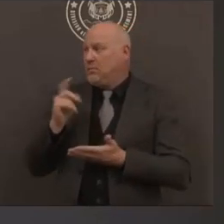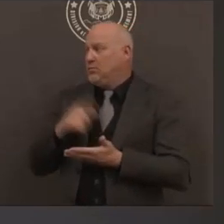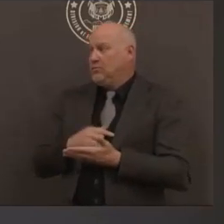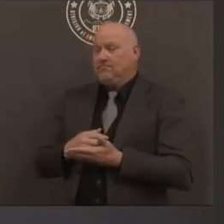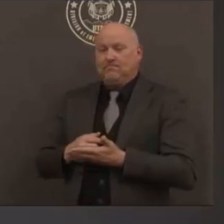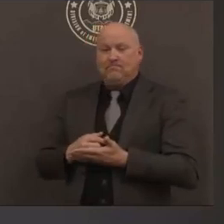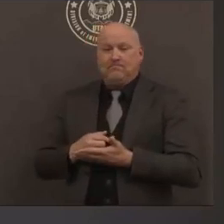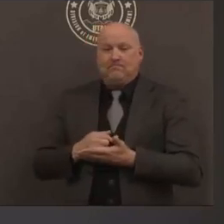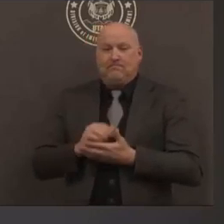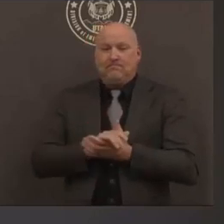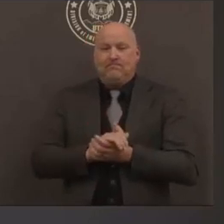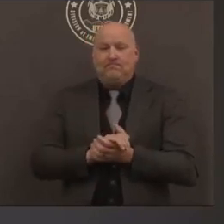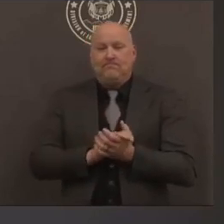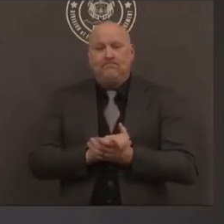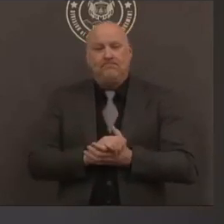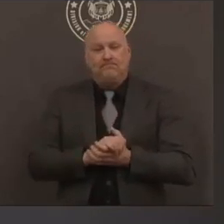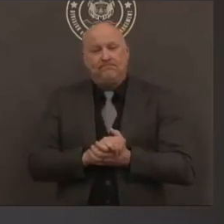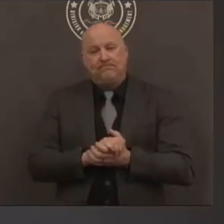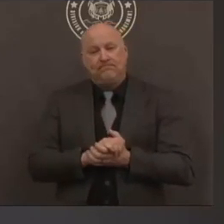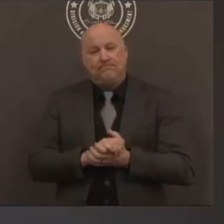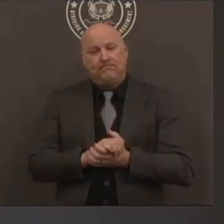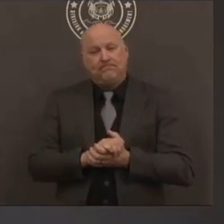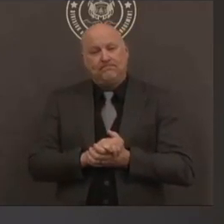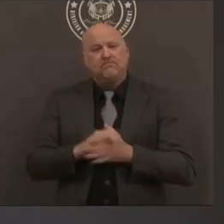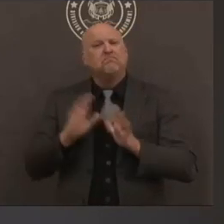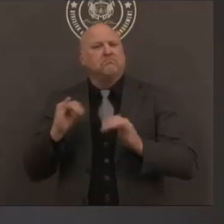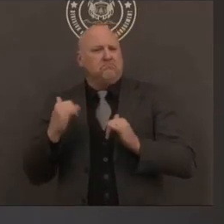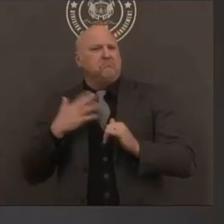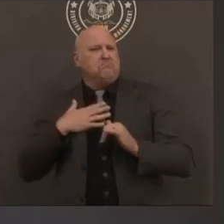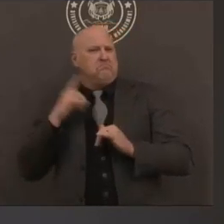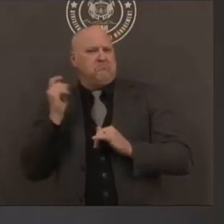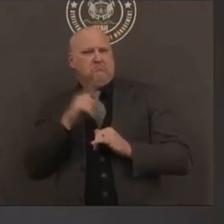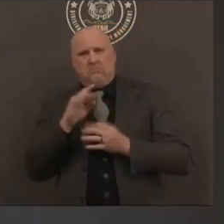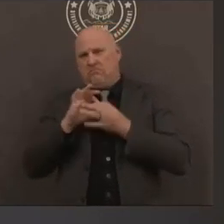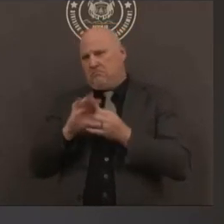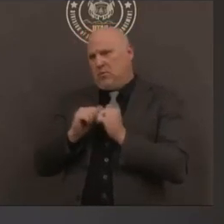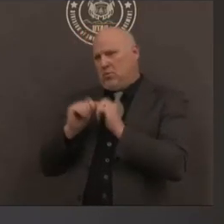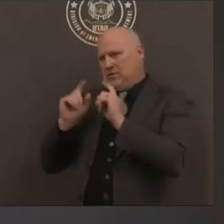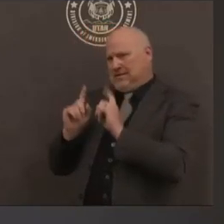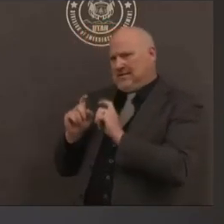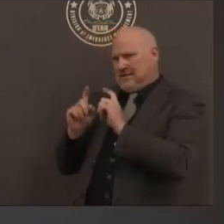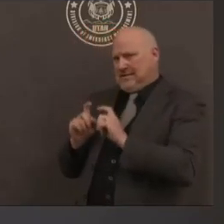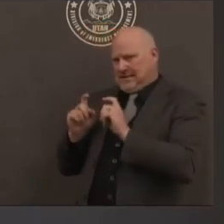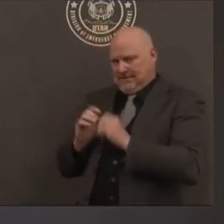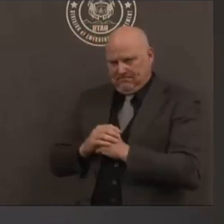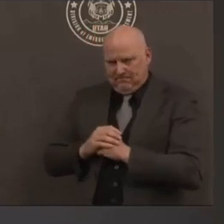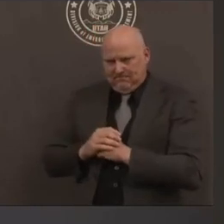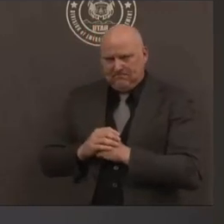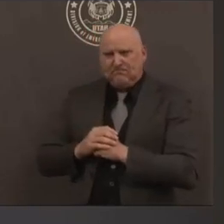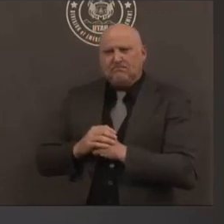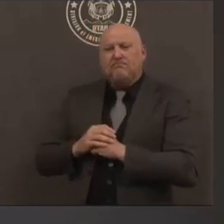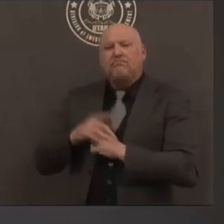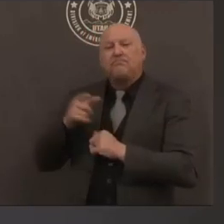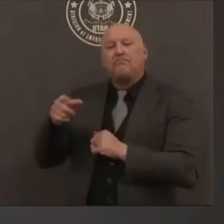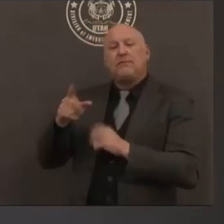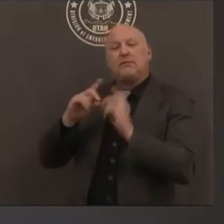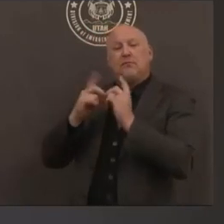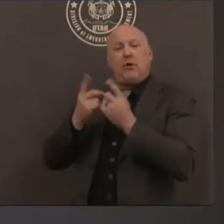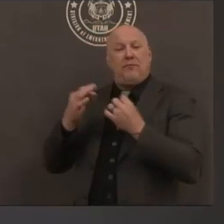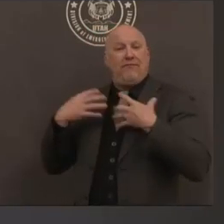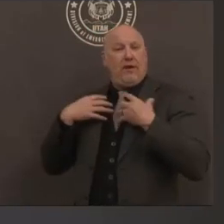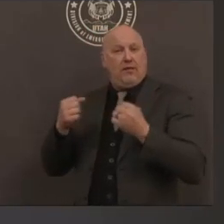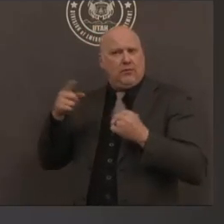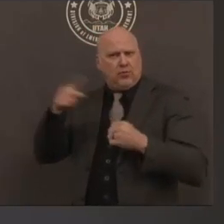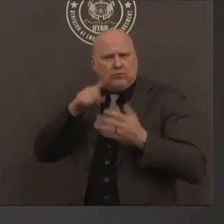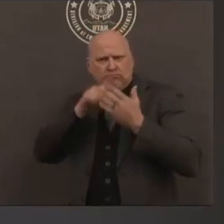hi dr dunn my question is also about testing um i was wondering if you if the department of health is tracking uh